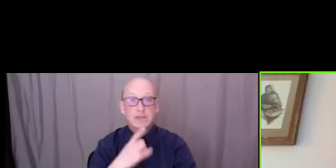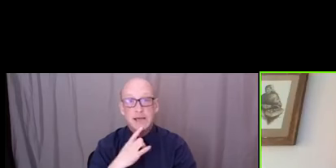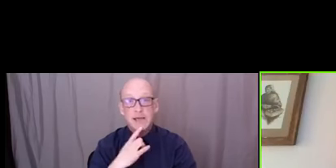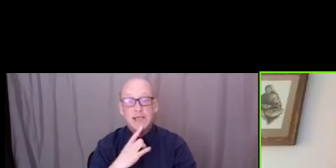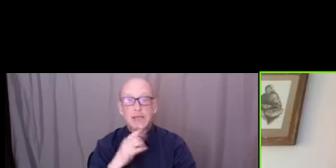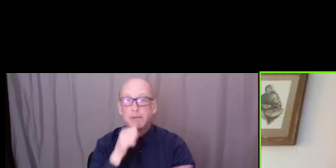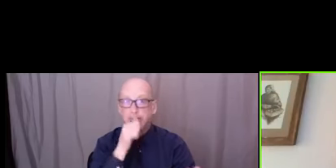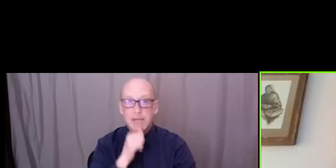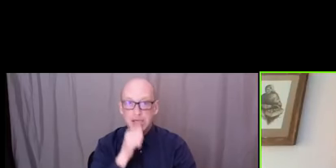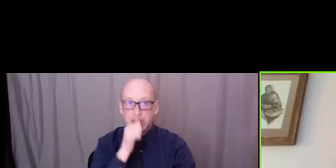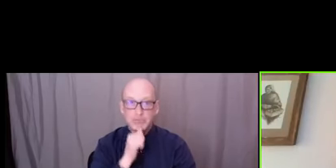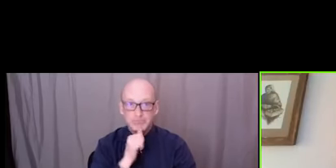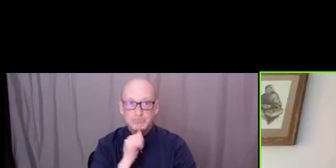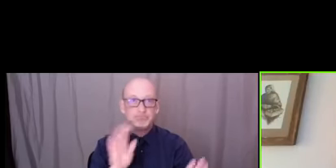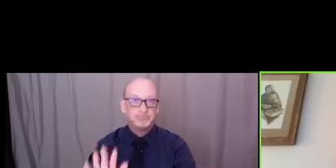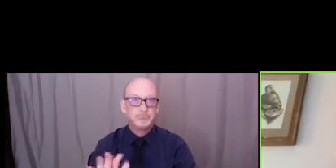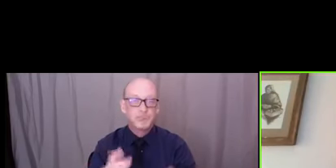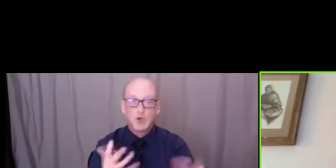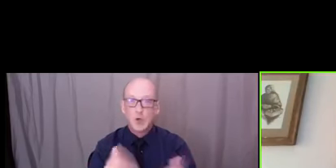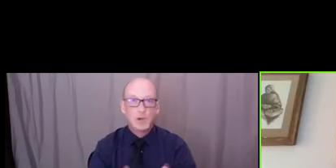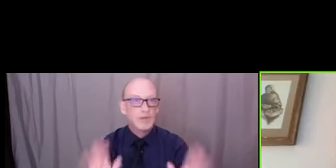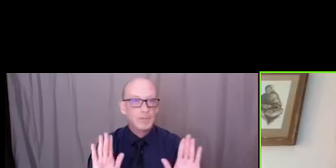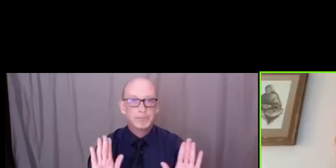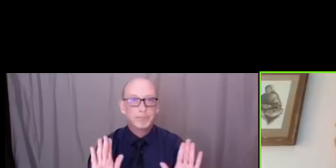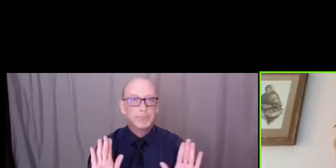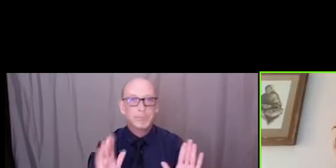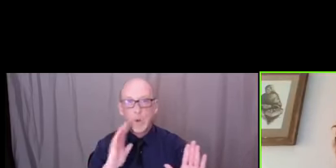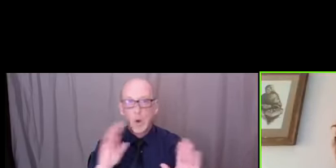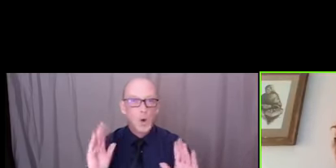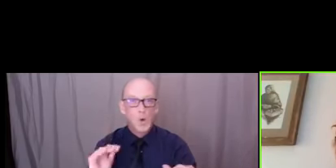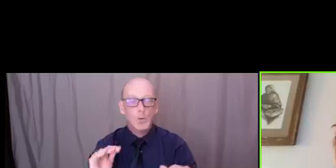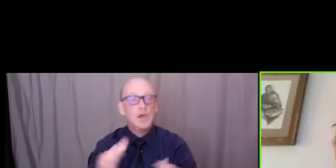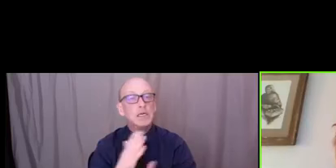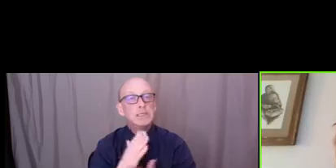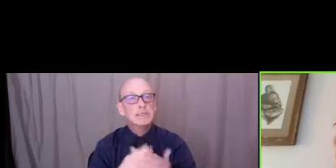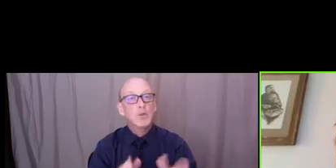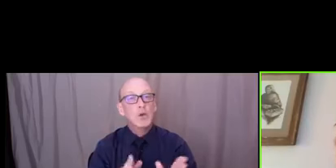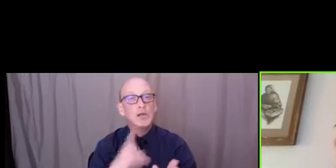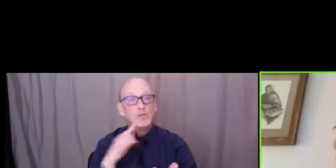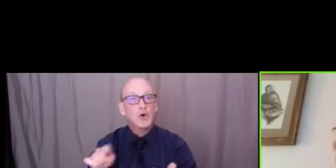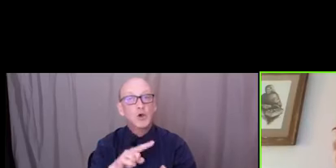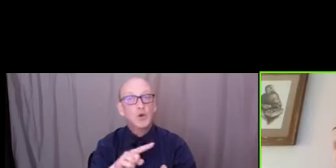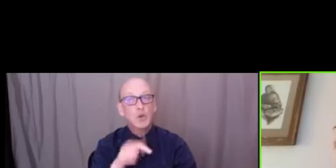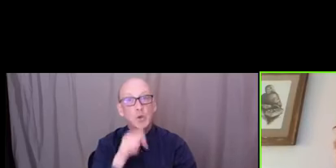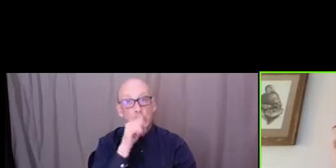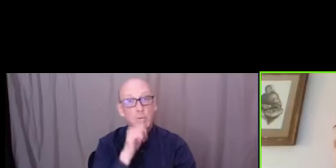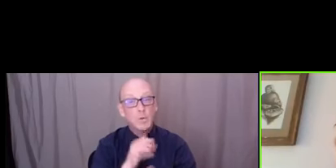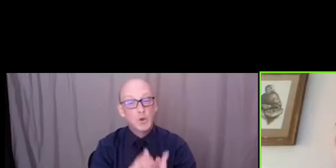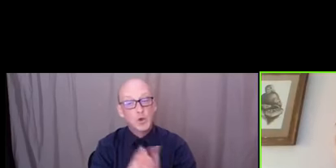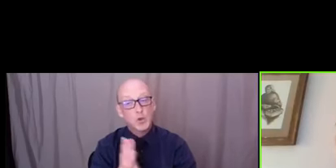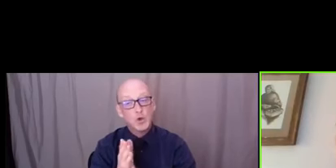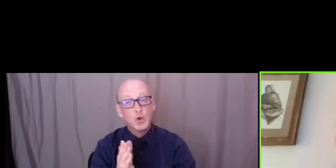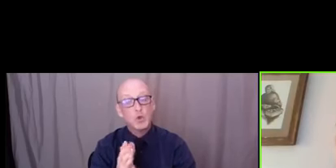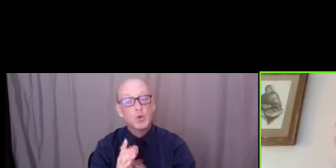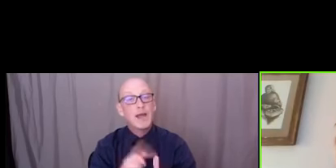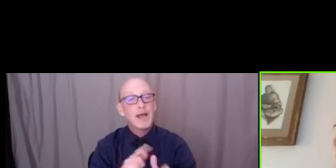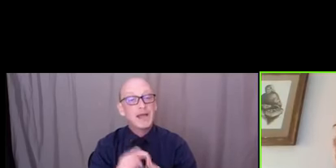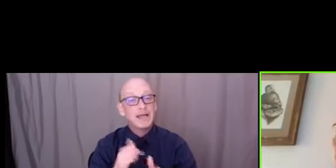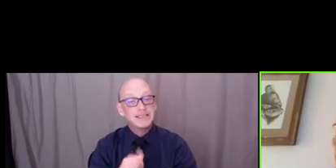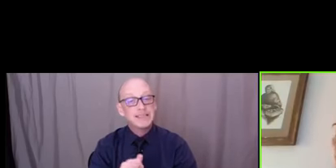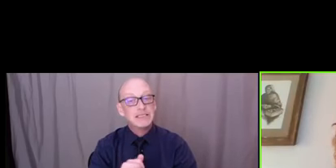patient and don't give up hope there are ways for you to get through this and still keep yourself